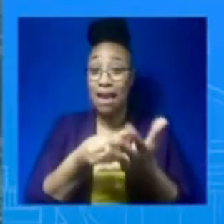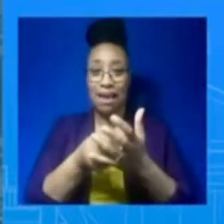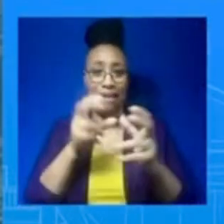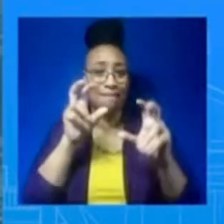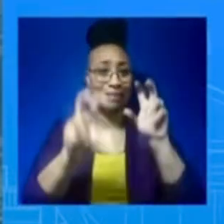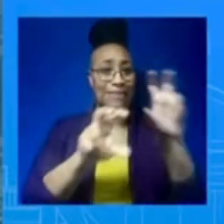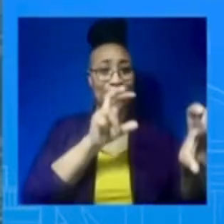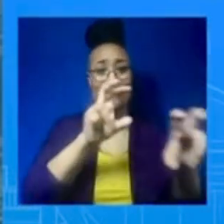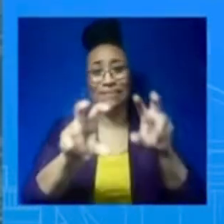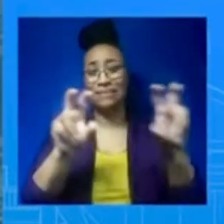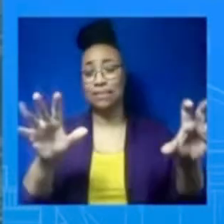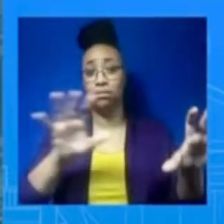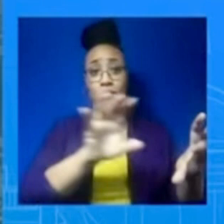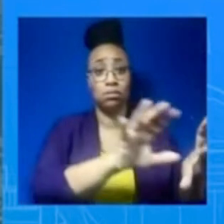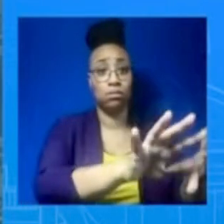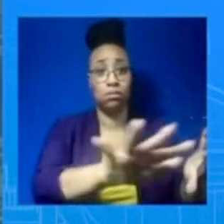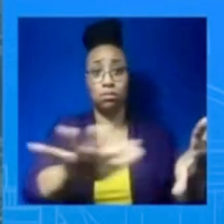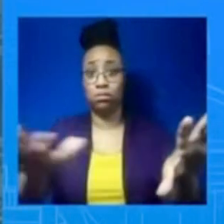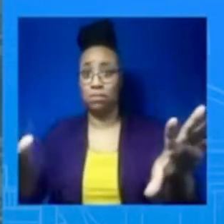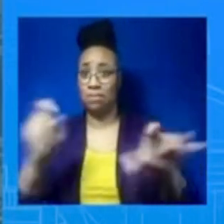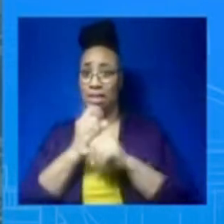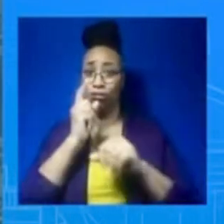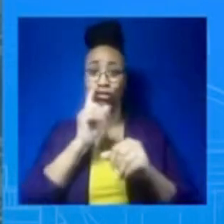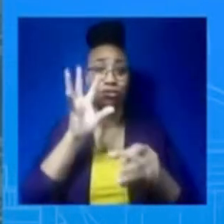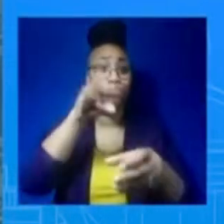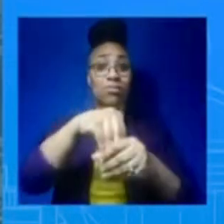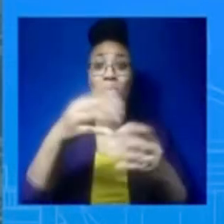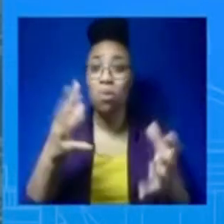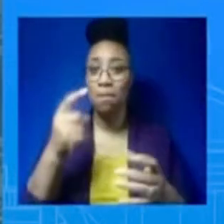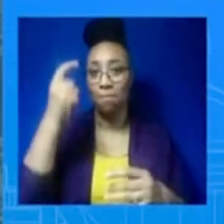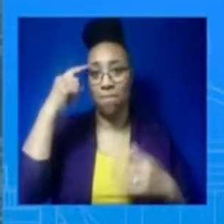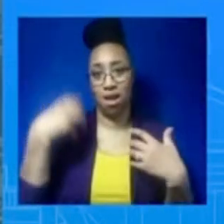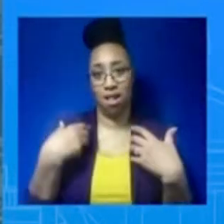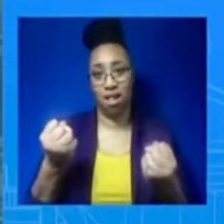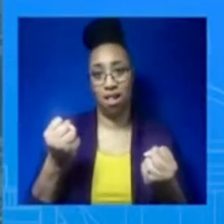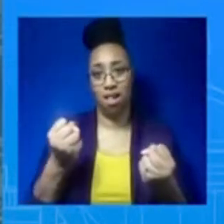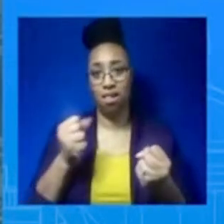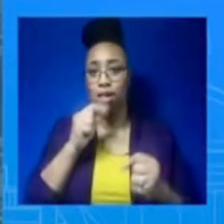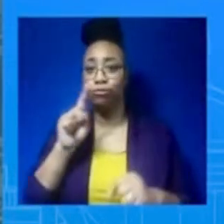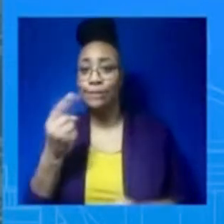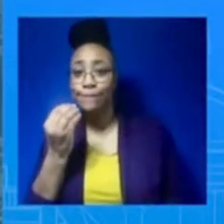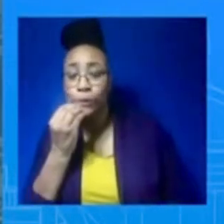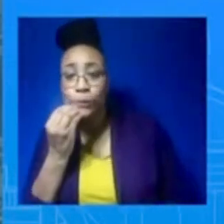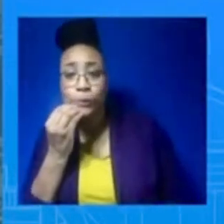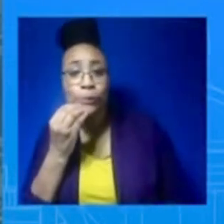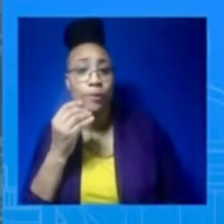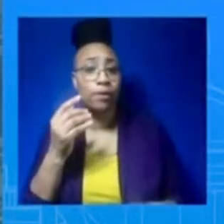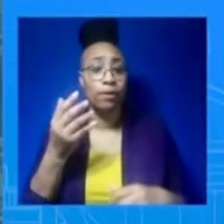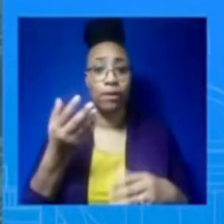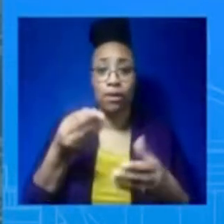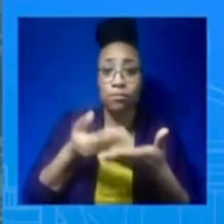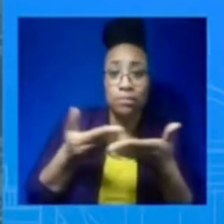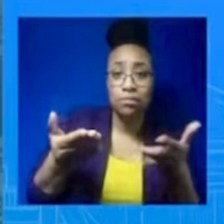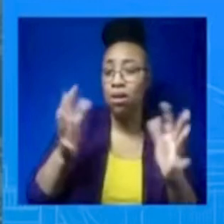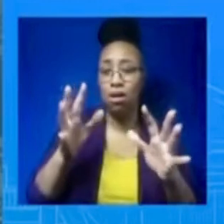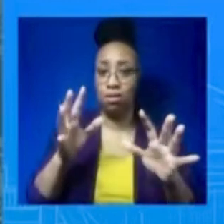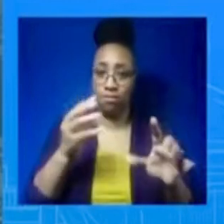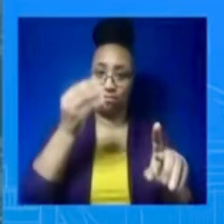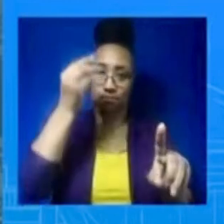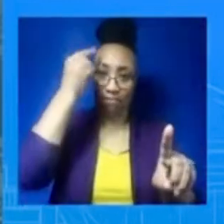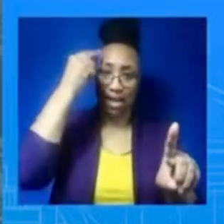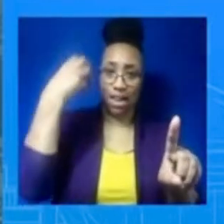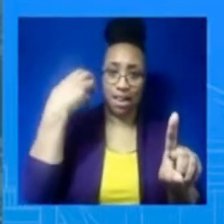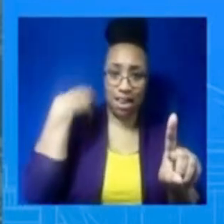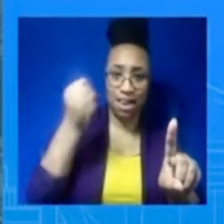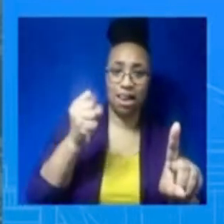better incorporating mental health into the broader health care system, securing bipartisan funding to get more mental health resources